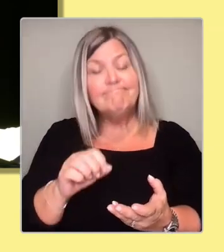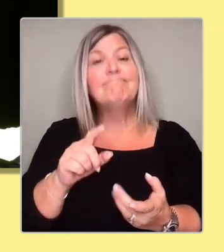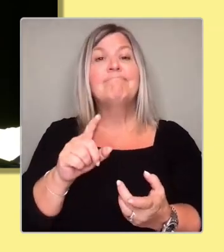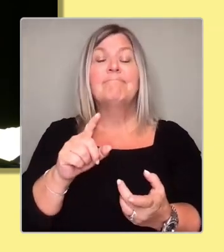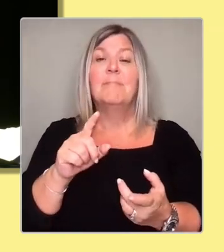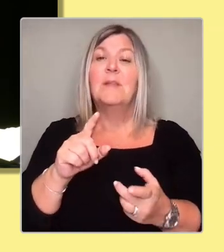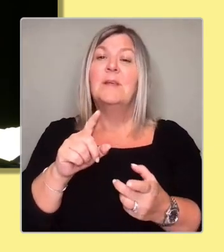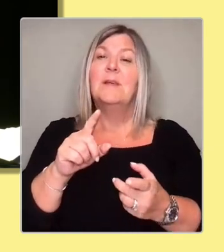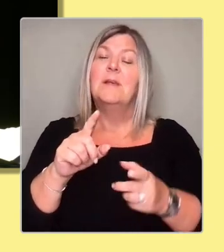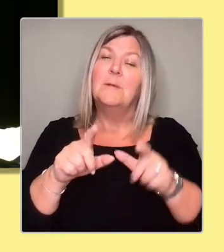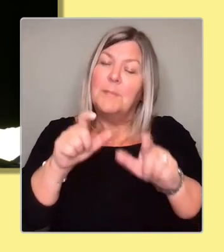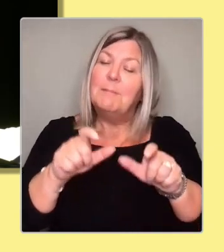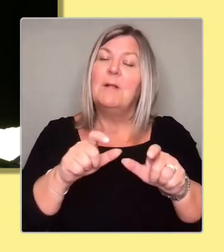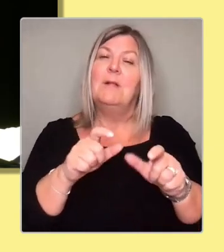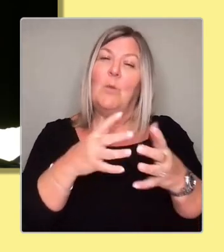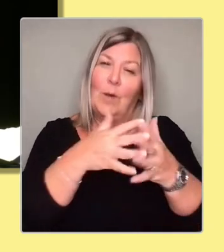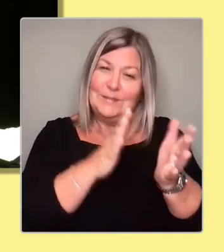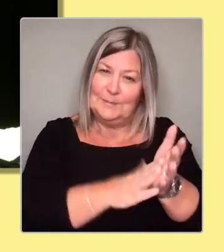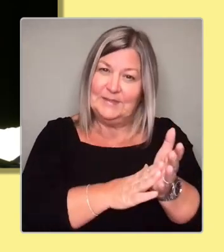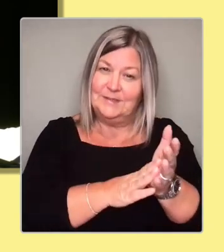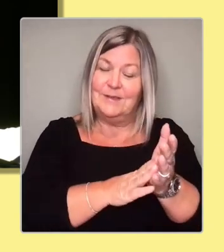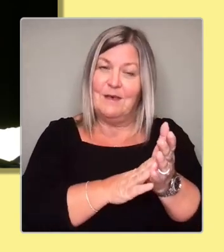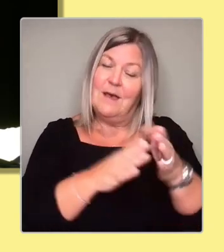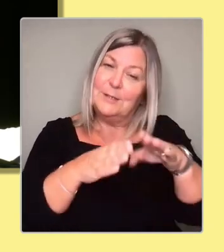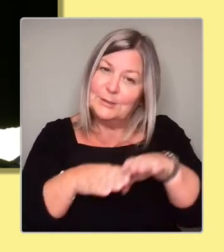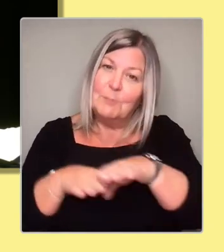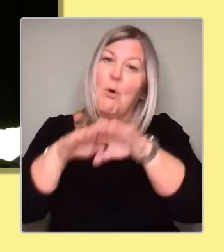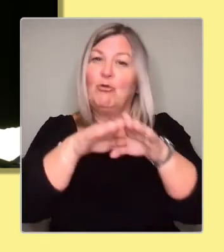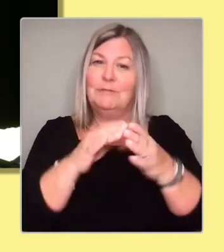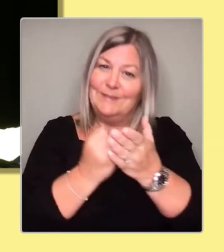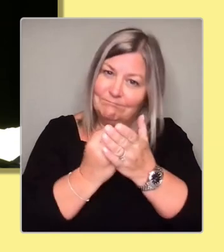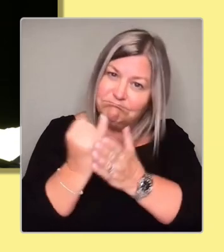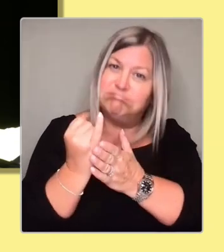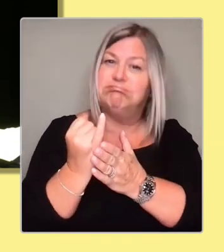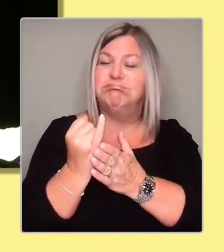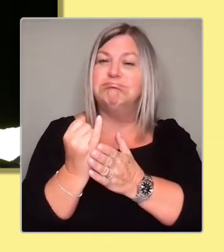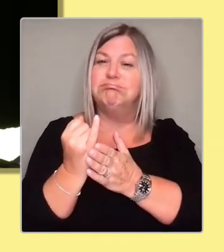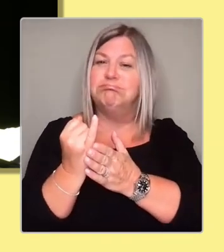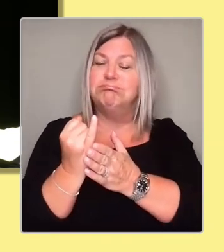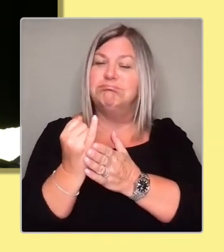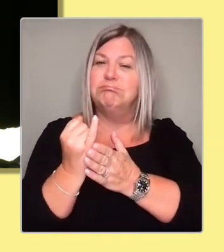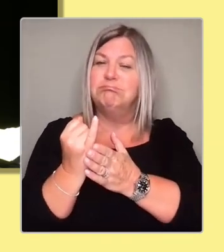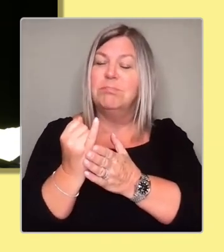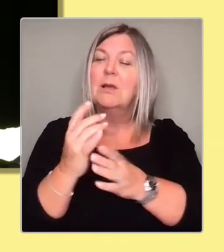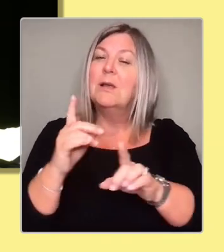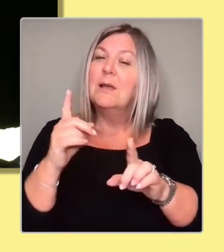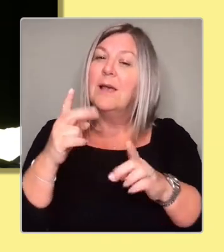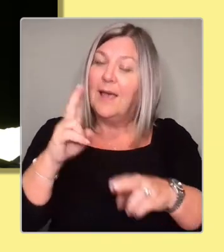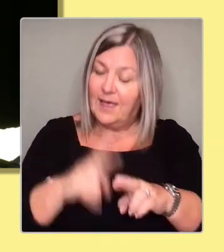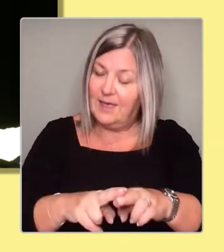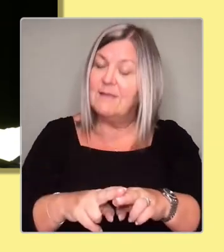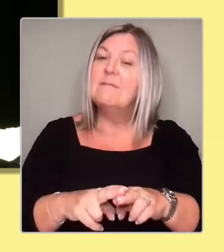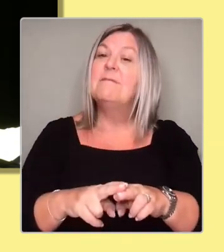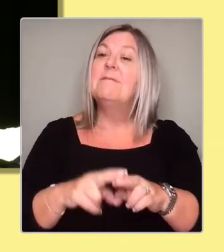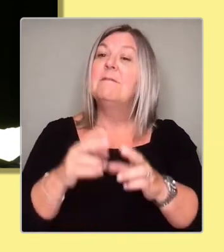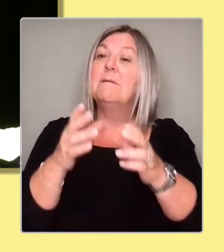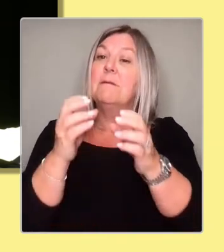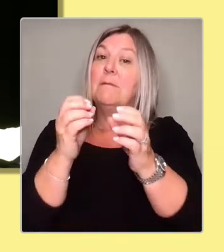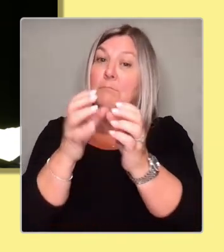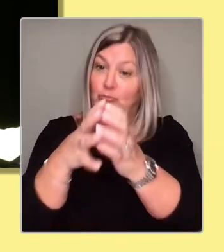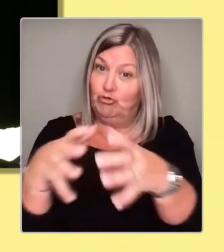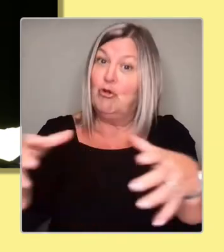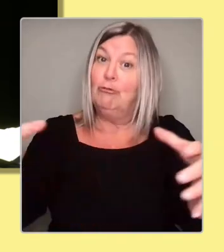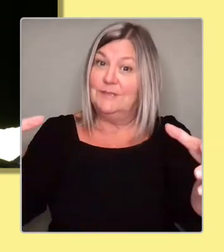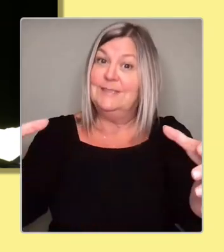they will continue to try to deny a first minister. But if you have the majority, consistent majority for independence,